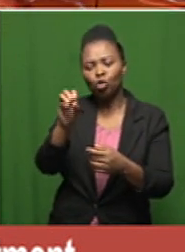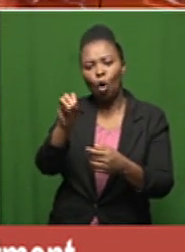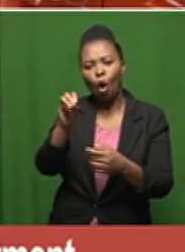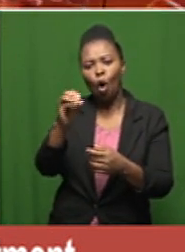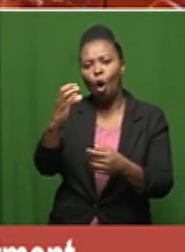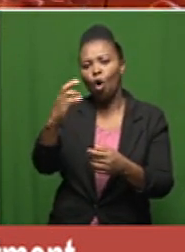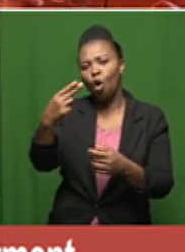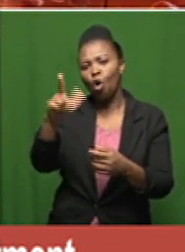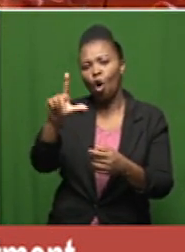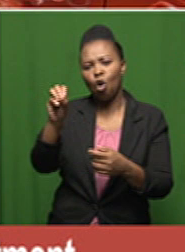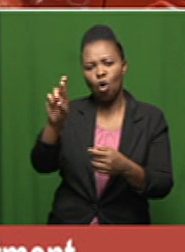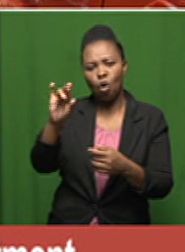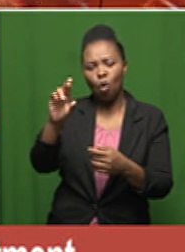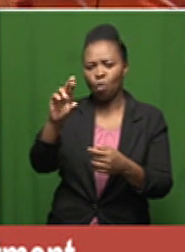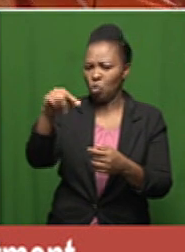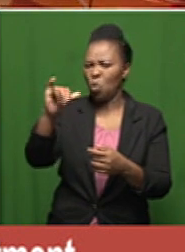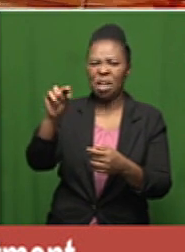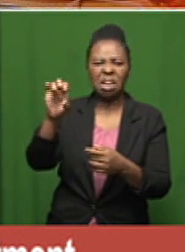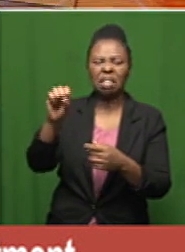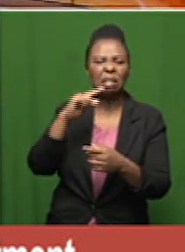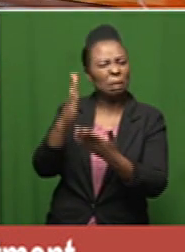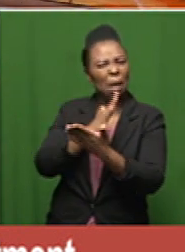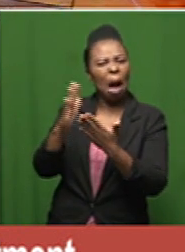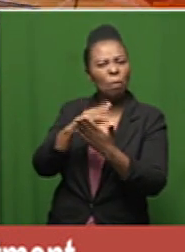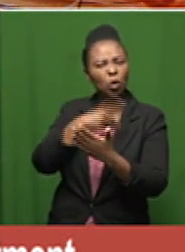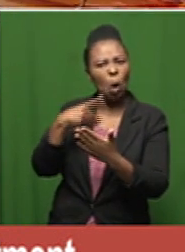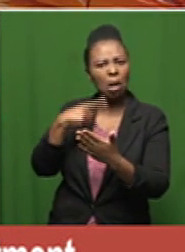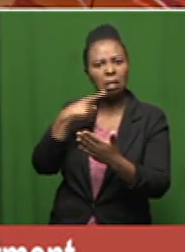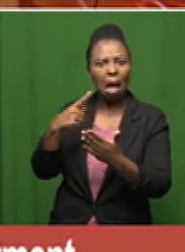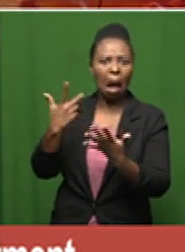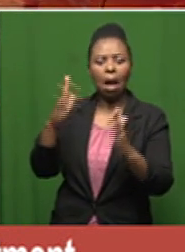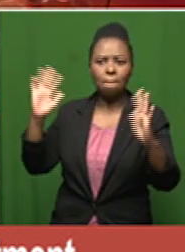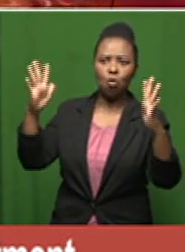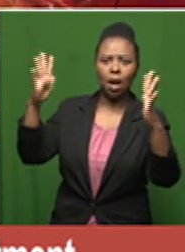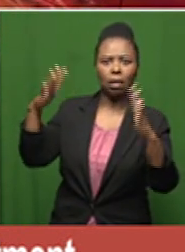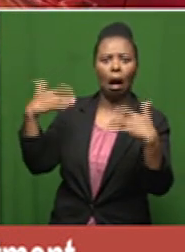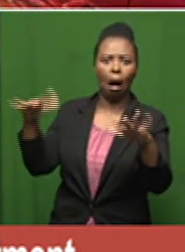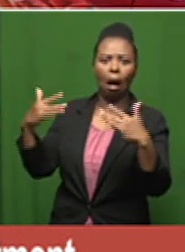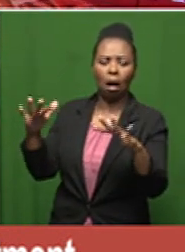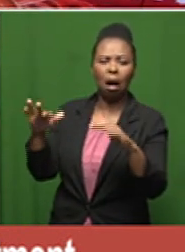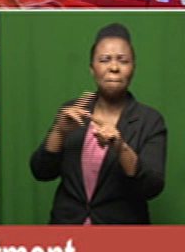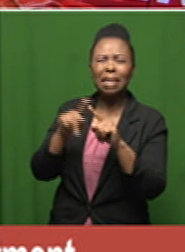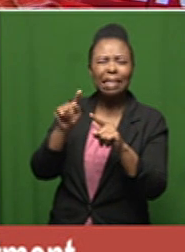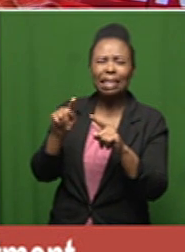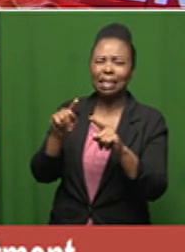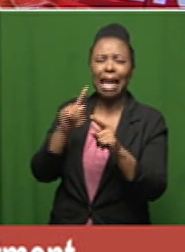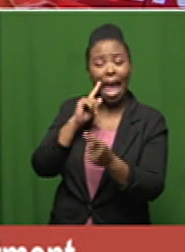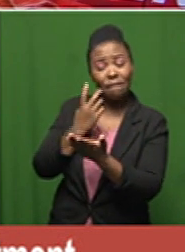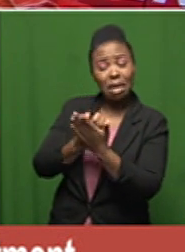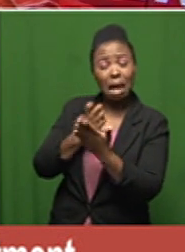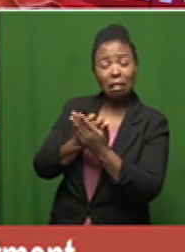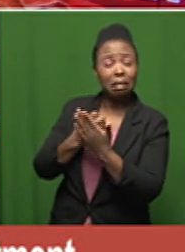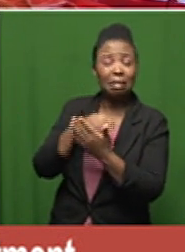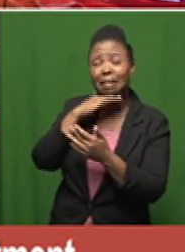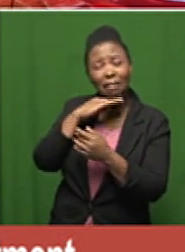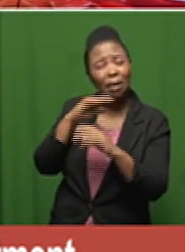where there was anecdotal evidence some doctors really singing its praises but there just wasn't enough evidence to get it across